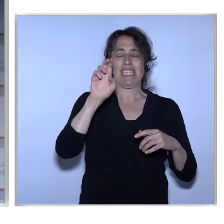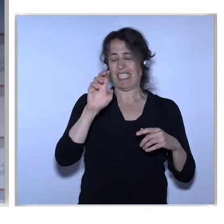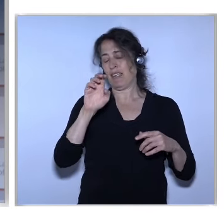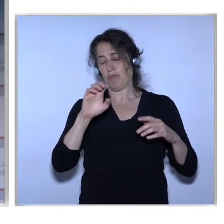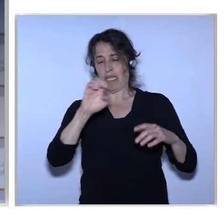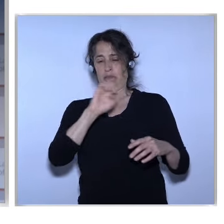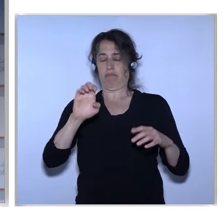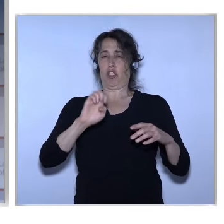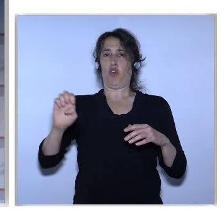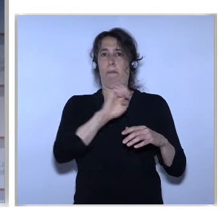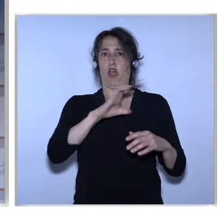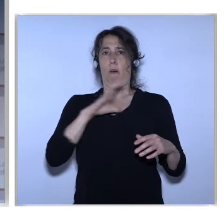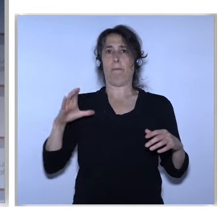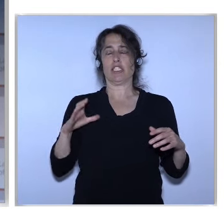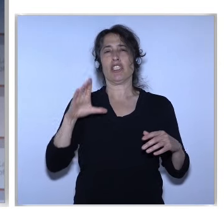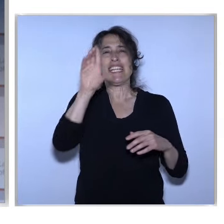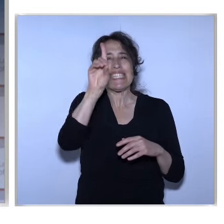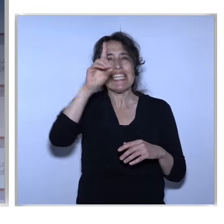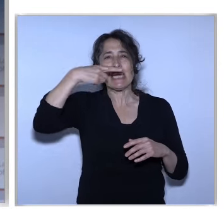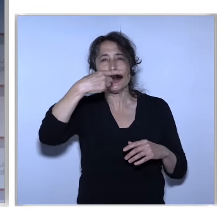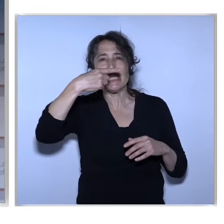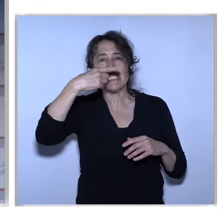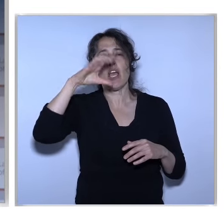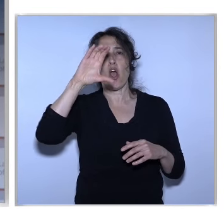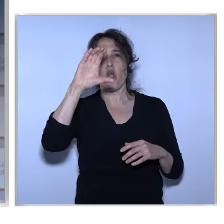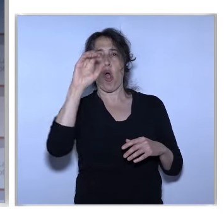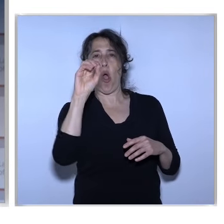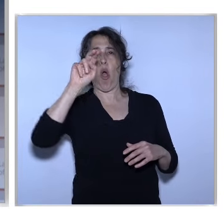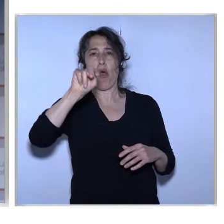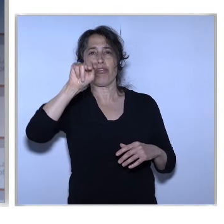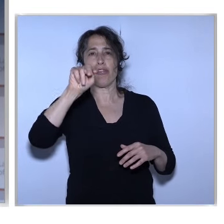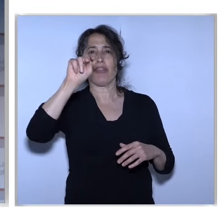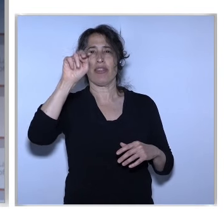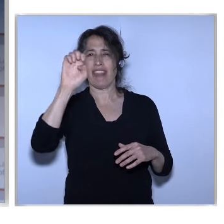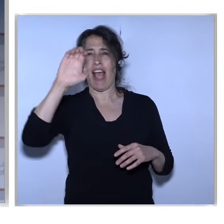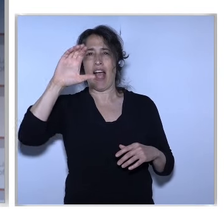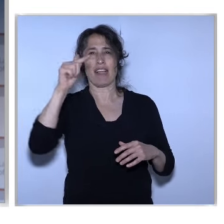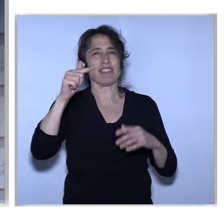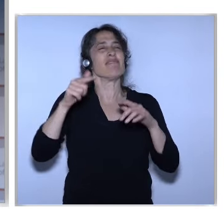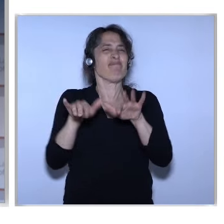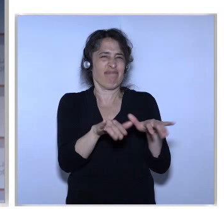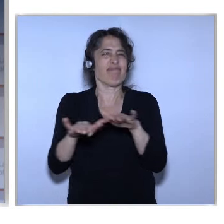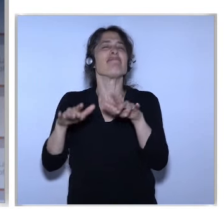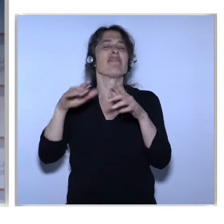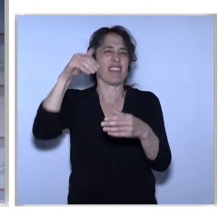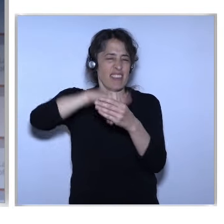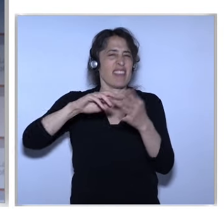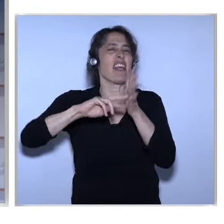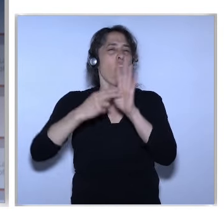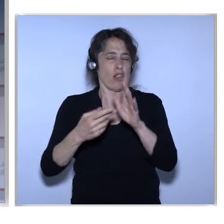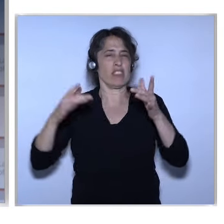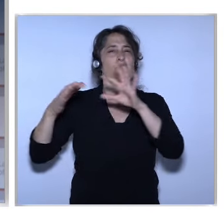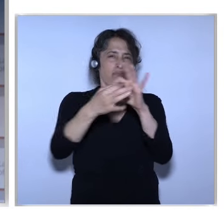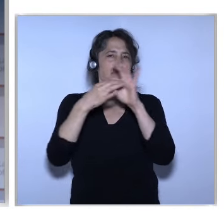DG Region Definitely DG Research Many Others And Especially What Is The Role Of Joint Research